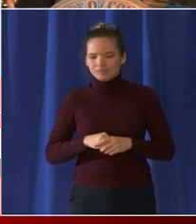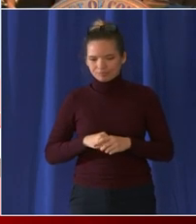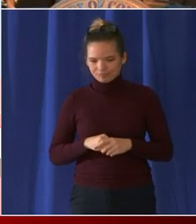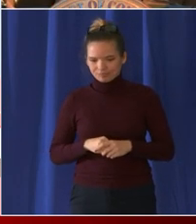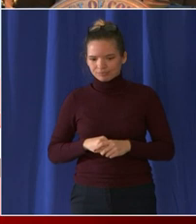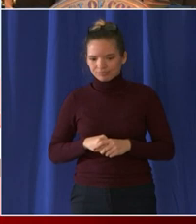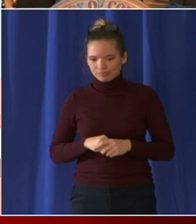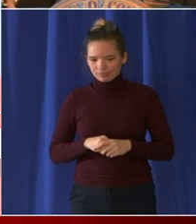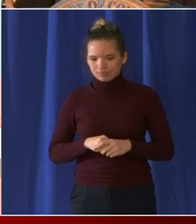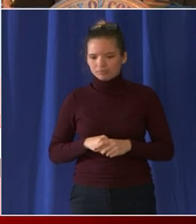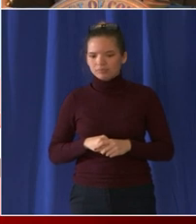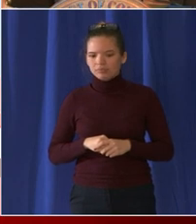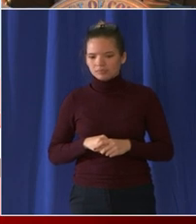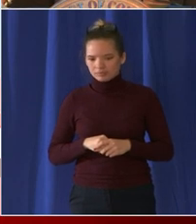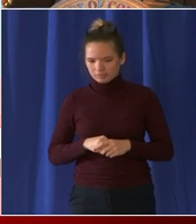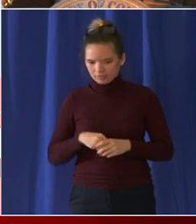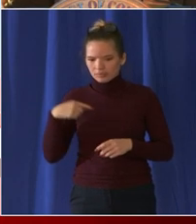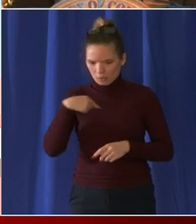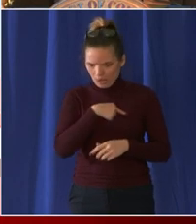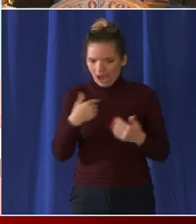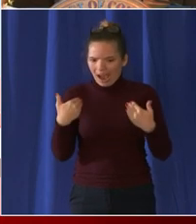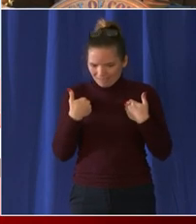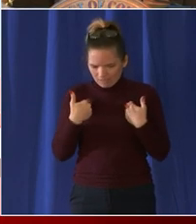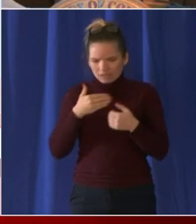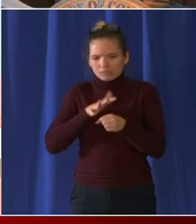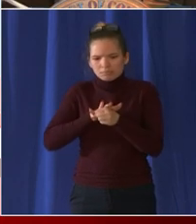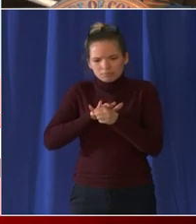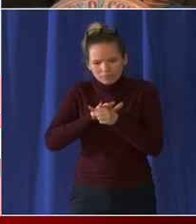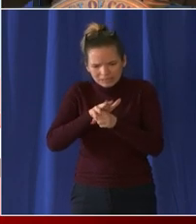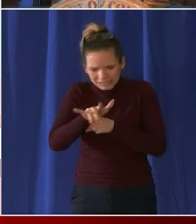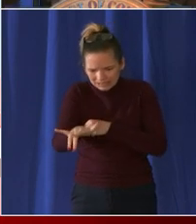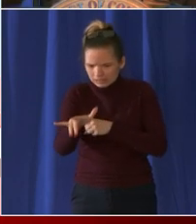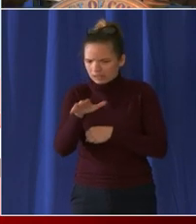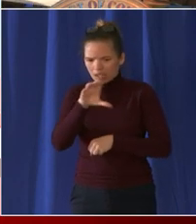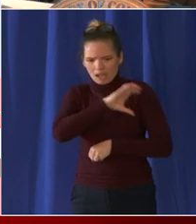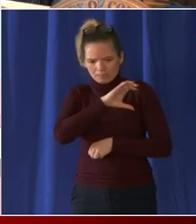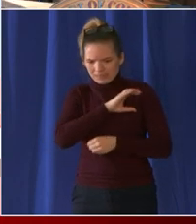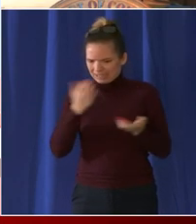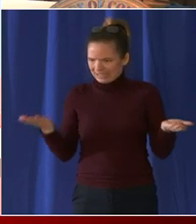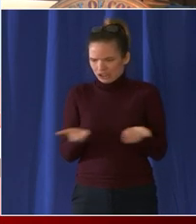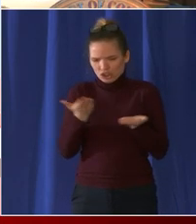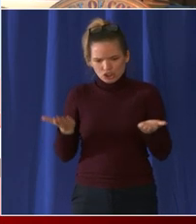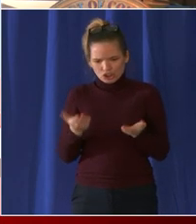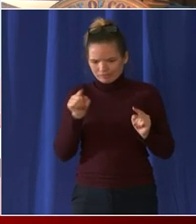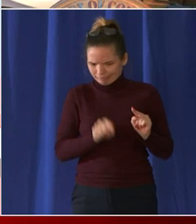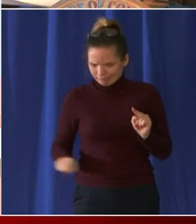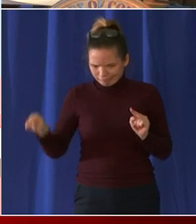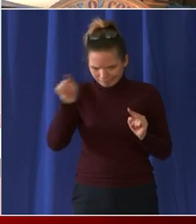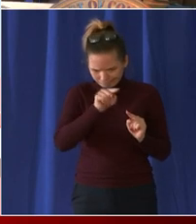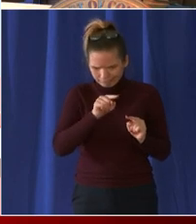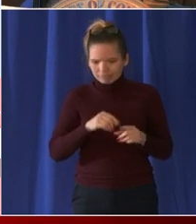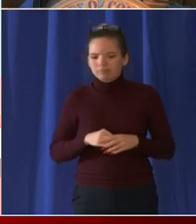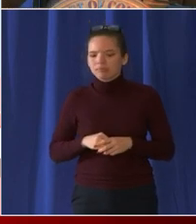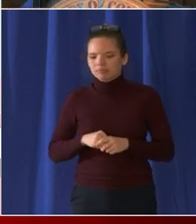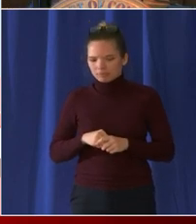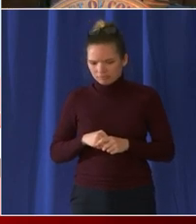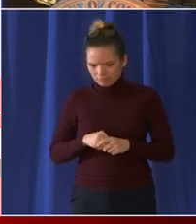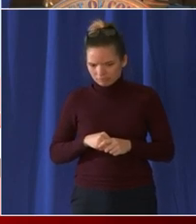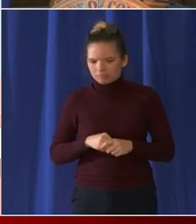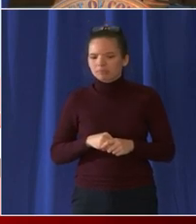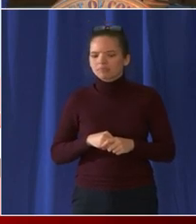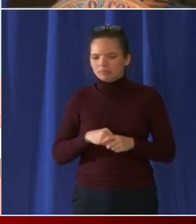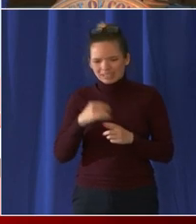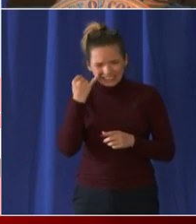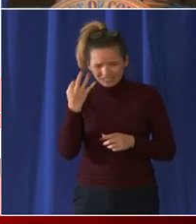robust deployment of officers available to respond in the unlikely event that any issues arise